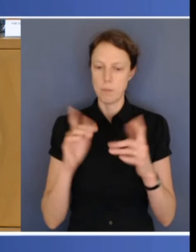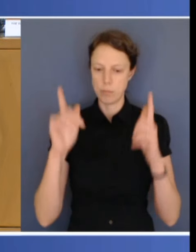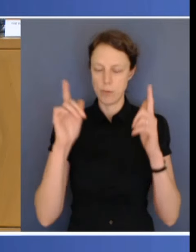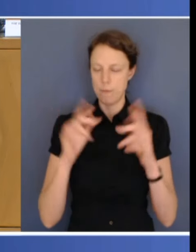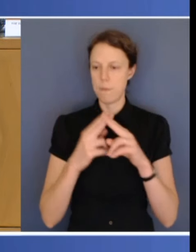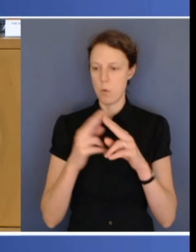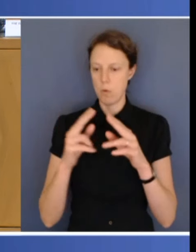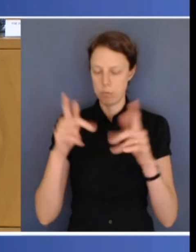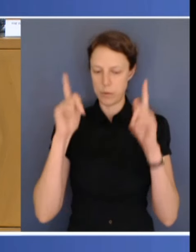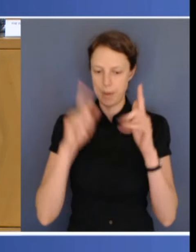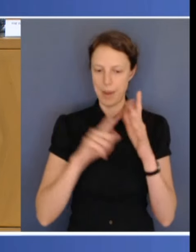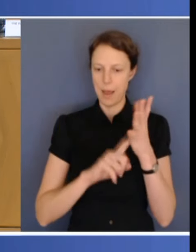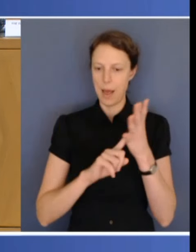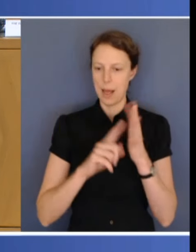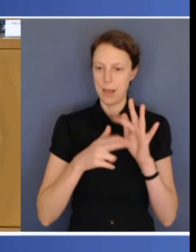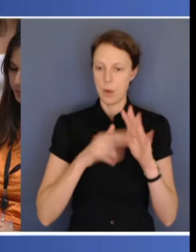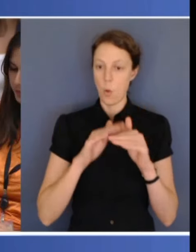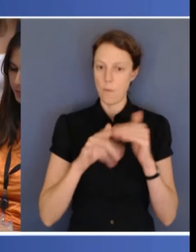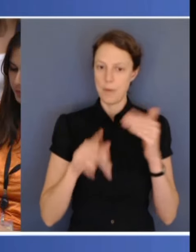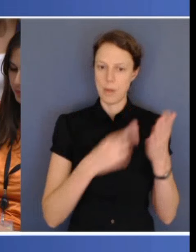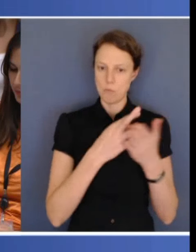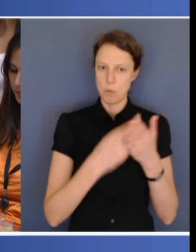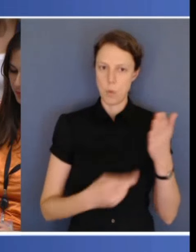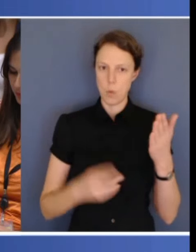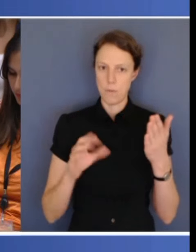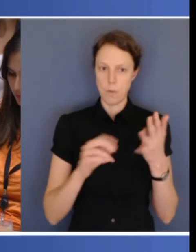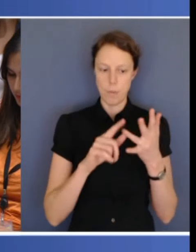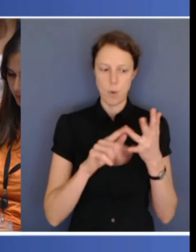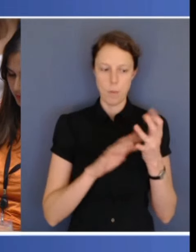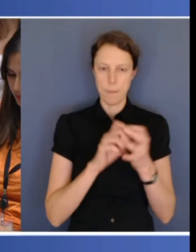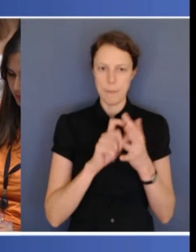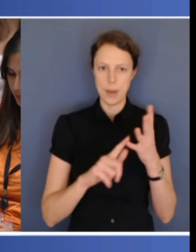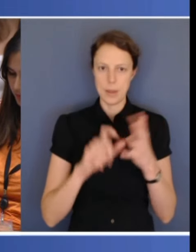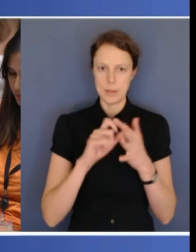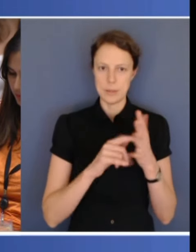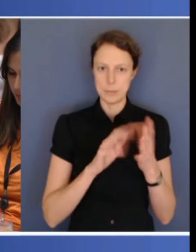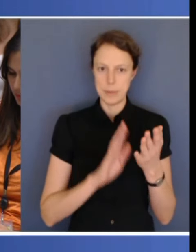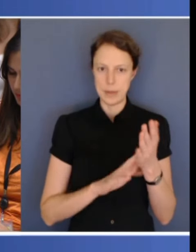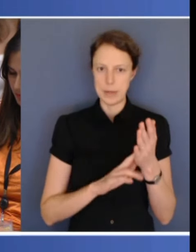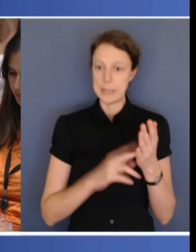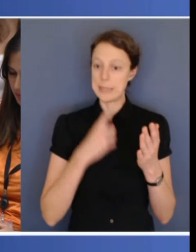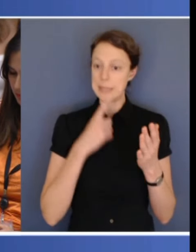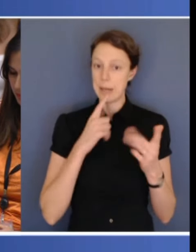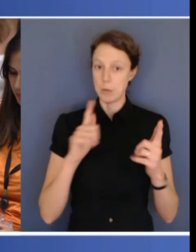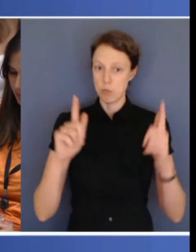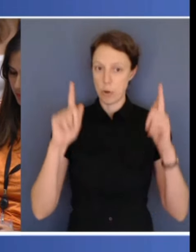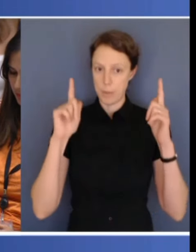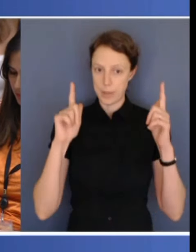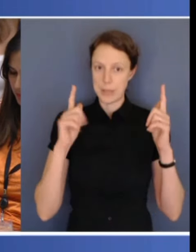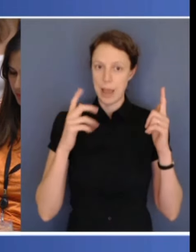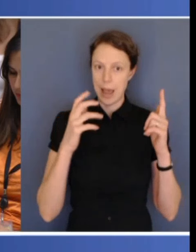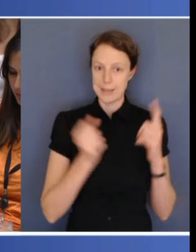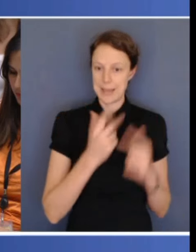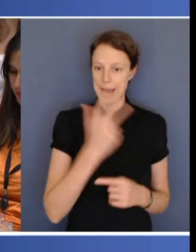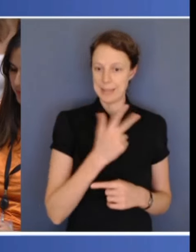the Premier's office last year had 80 staff members, which is almost the same combined as the Prime Minister's office and the New South